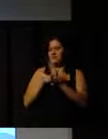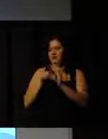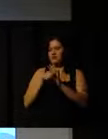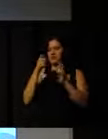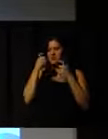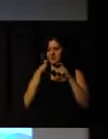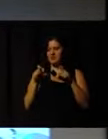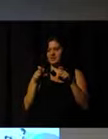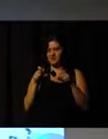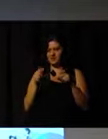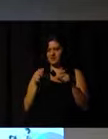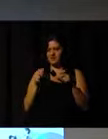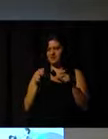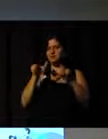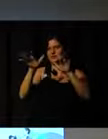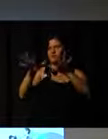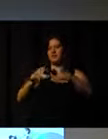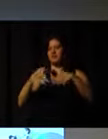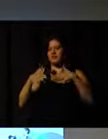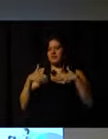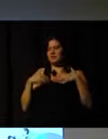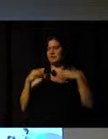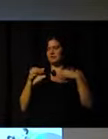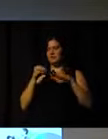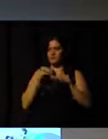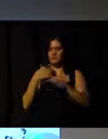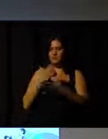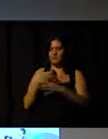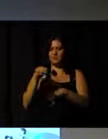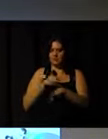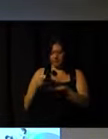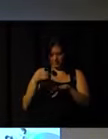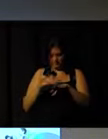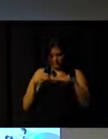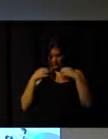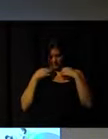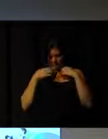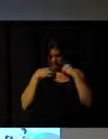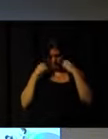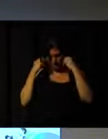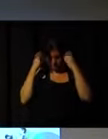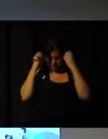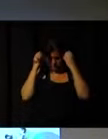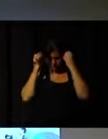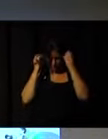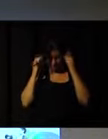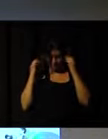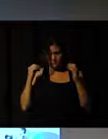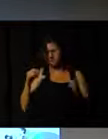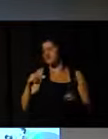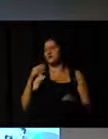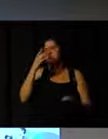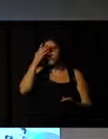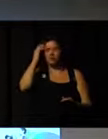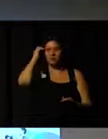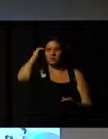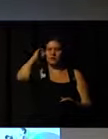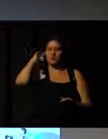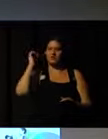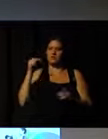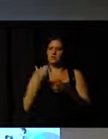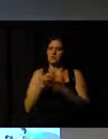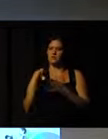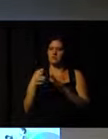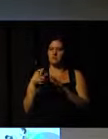very interesting questions from the audience. I will start by a question that was